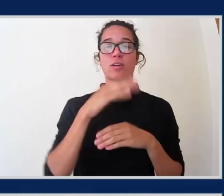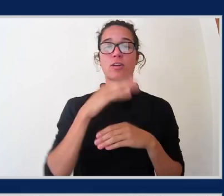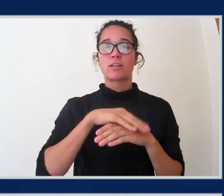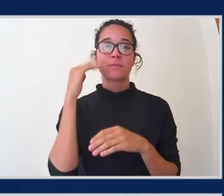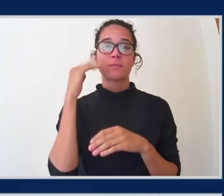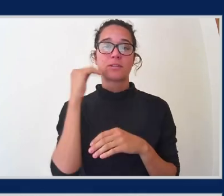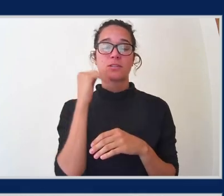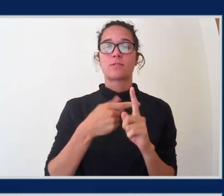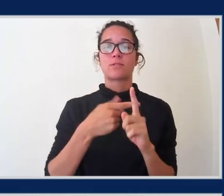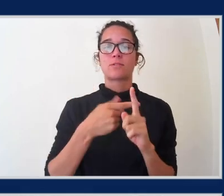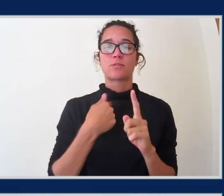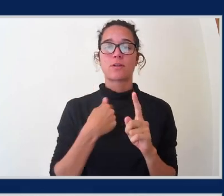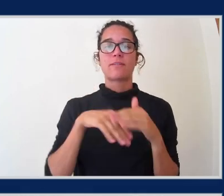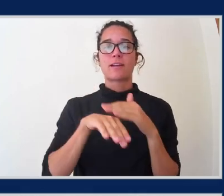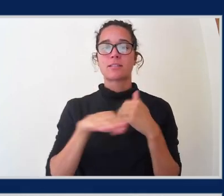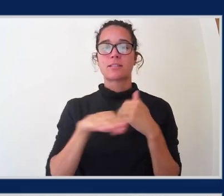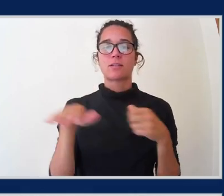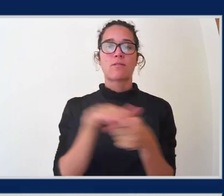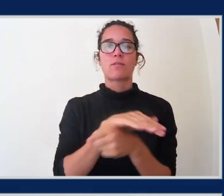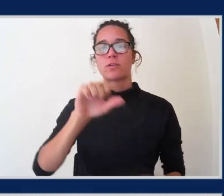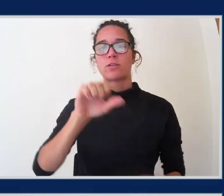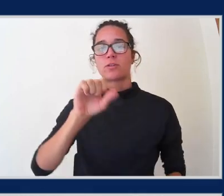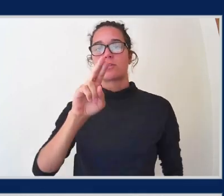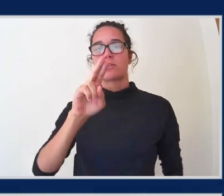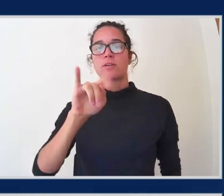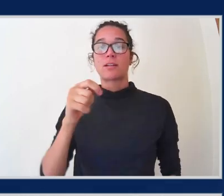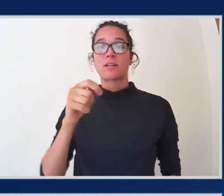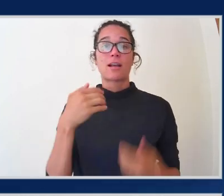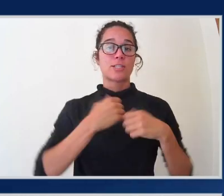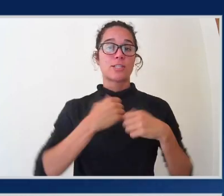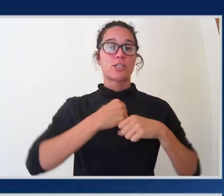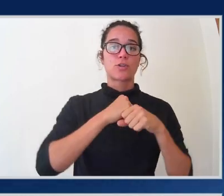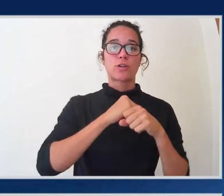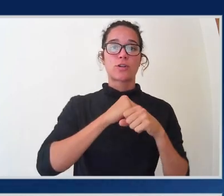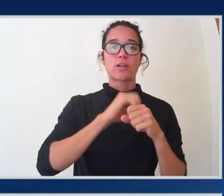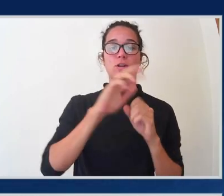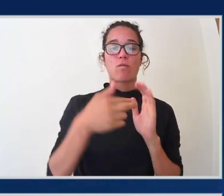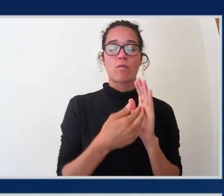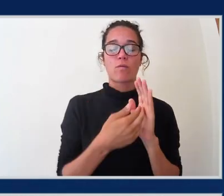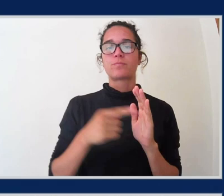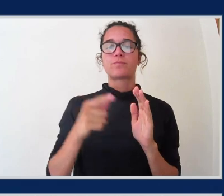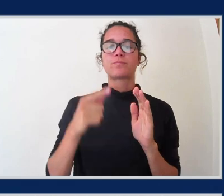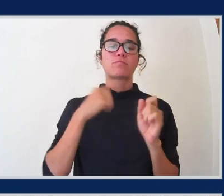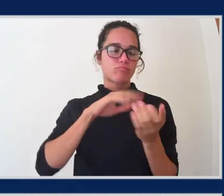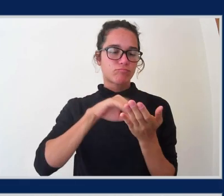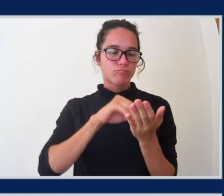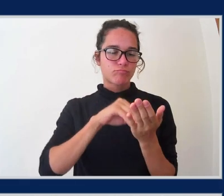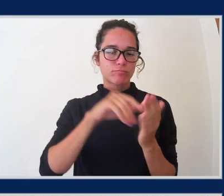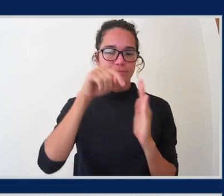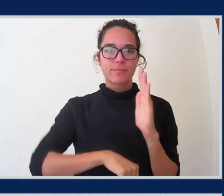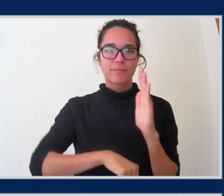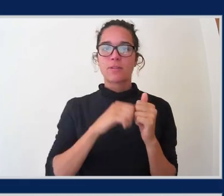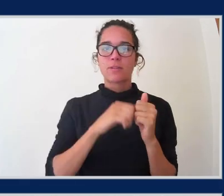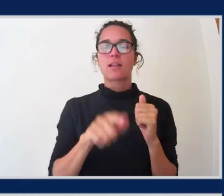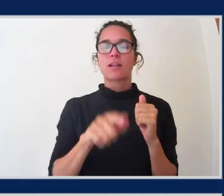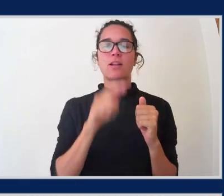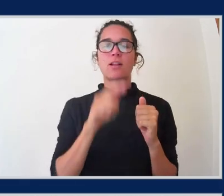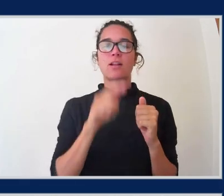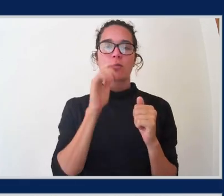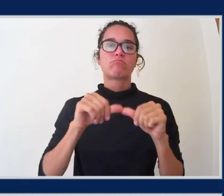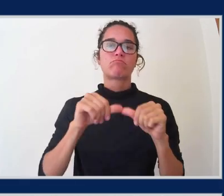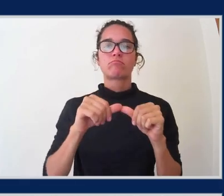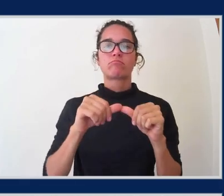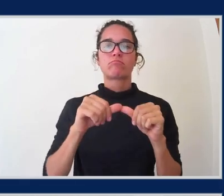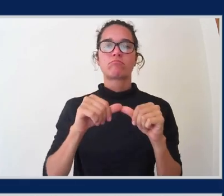security badge, security role. So you can learn more about that, get some hands-on experience, and further help you prepare for your exam. So it's like it's covering the different